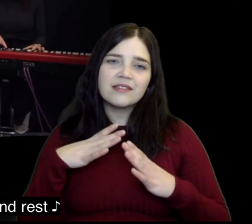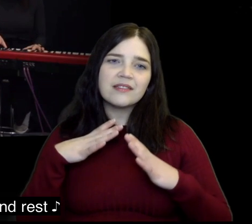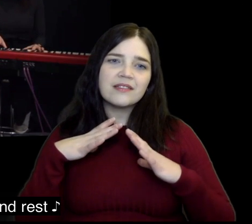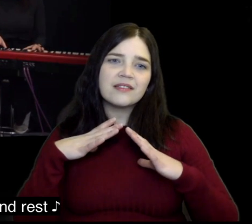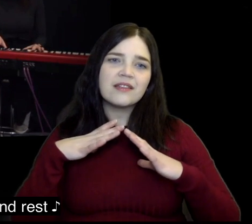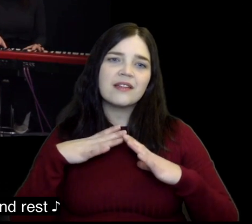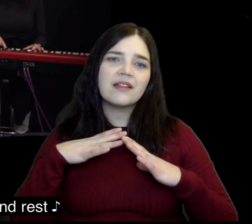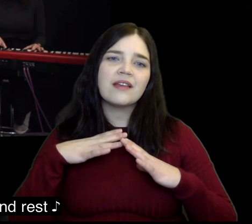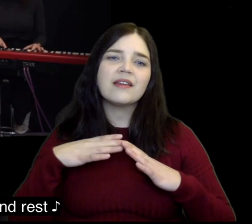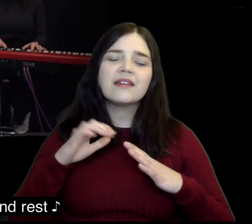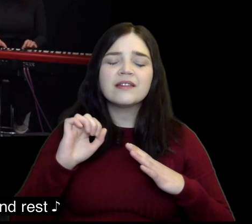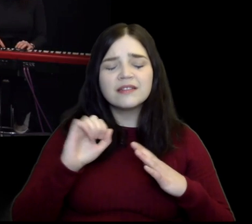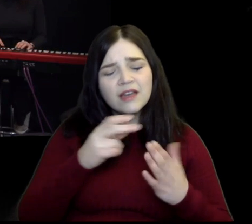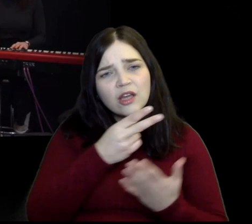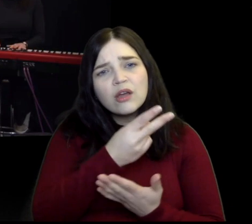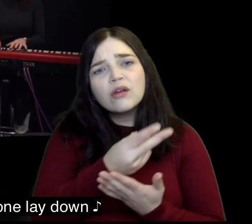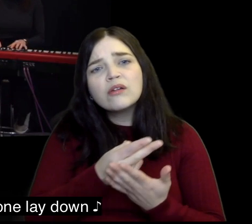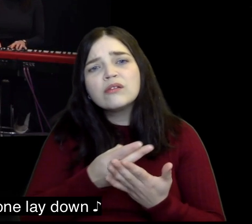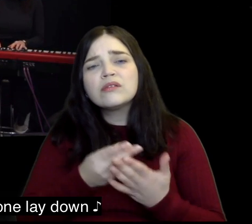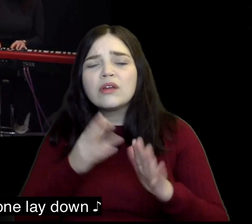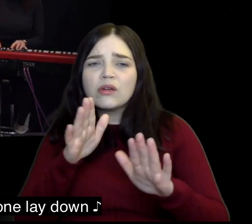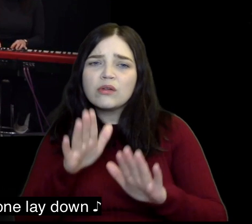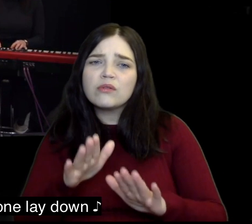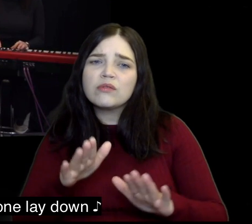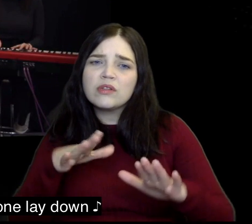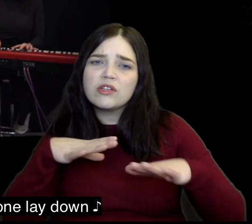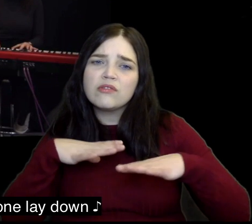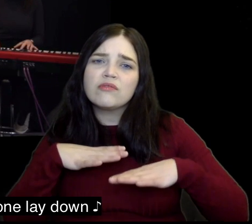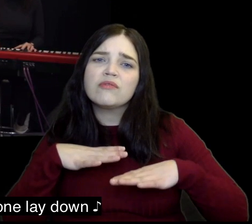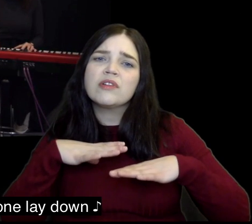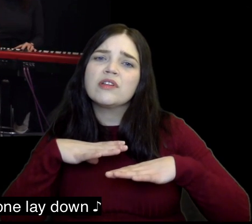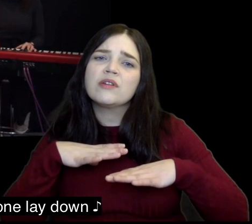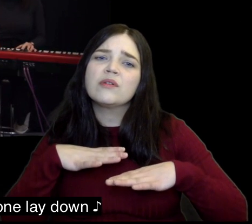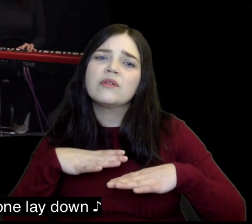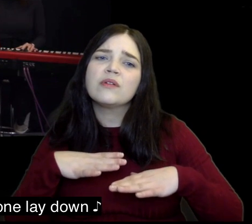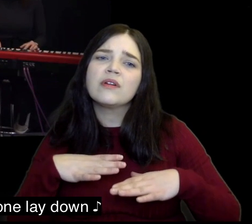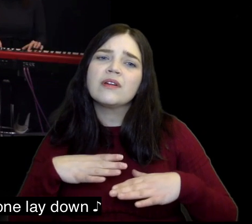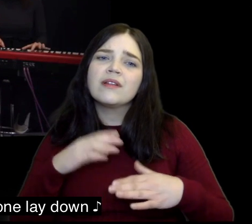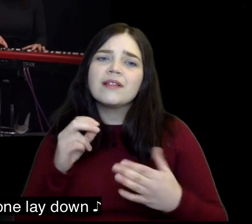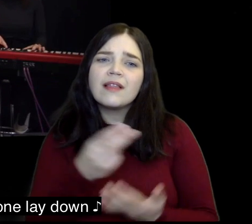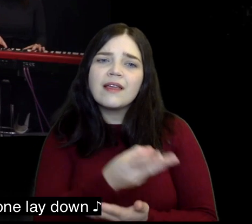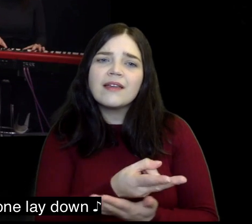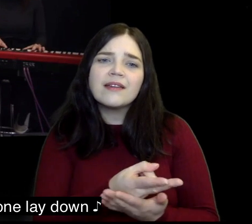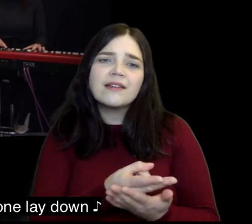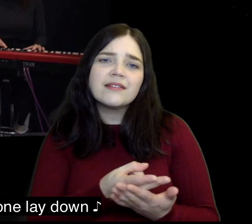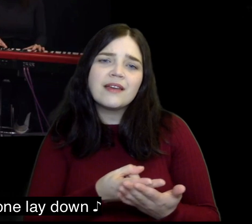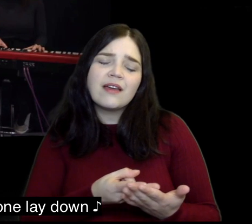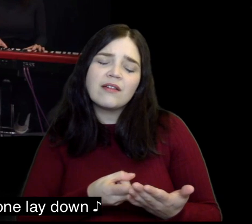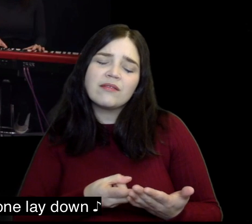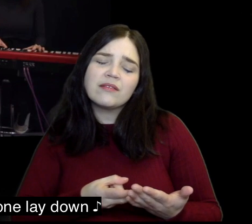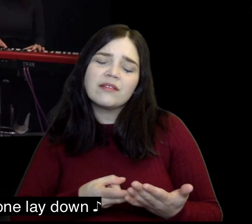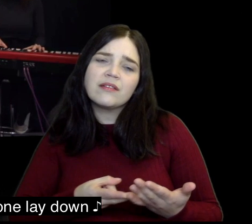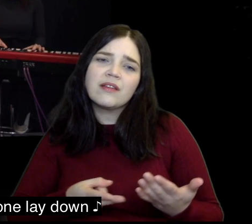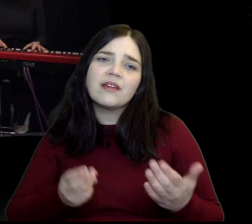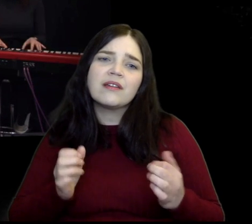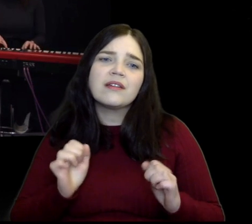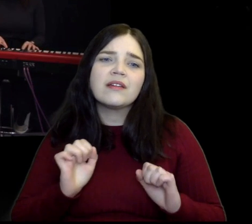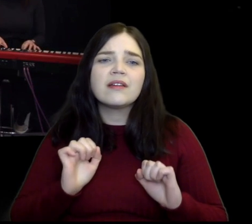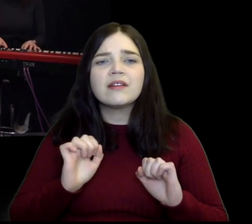on to me and rest lay down the